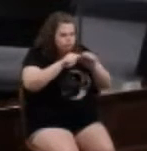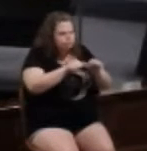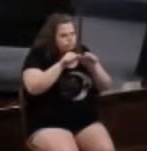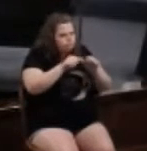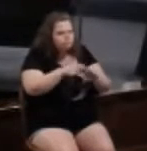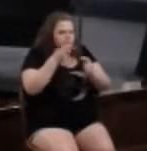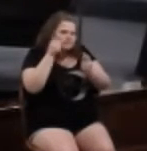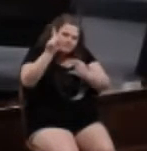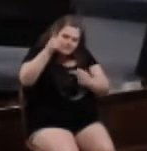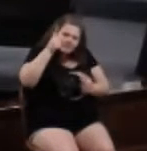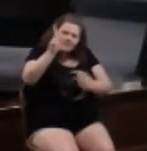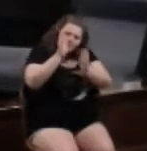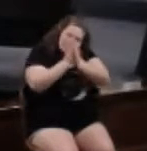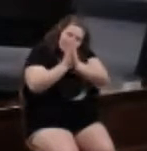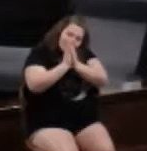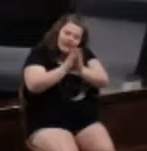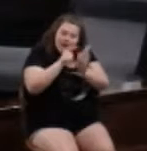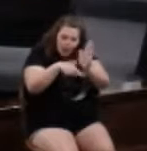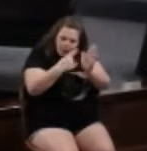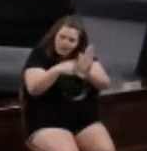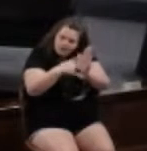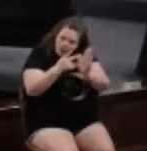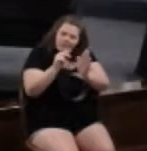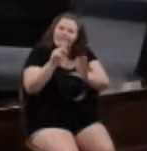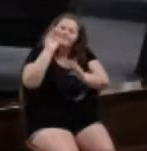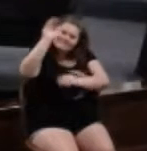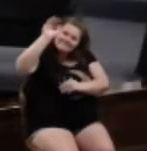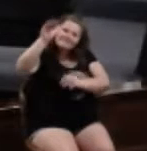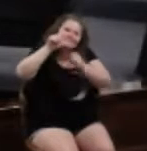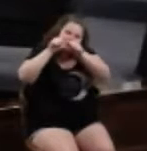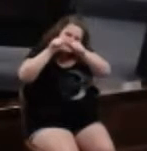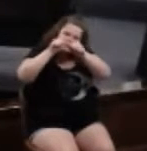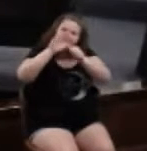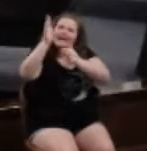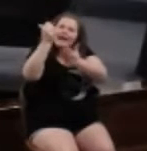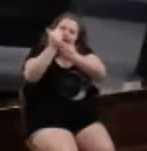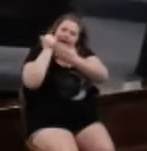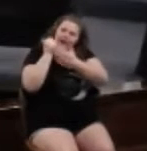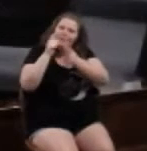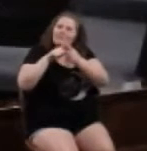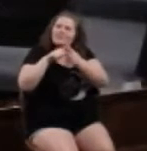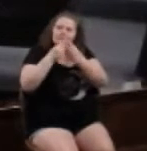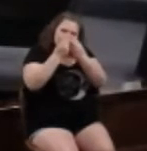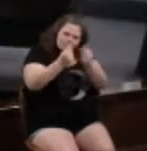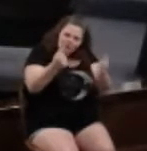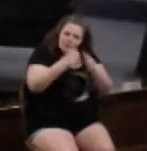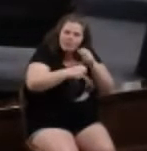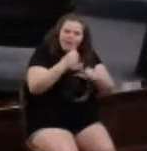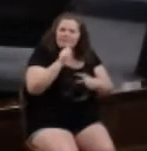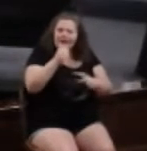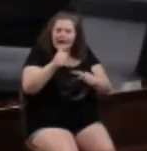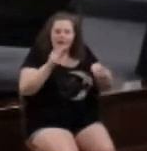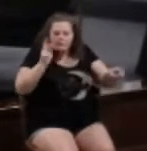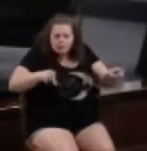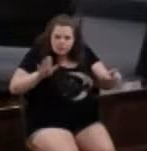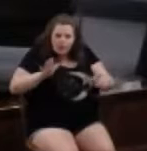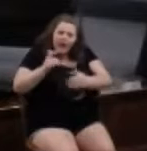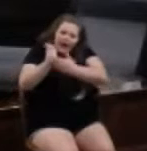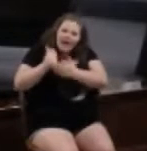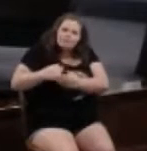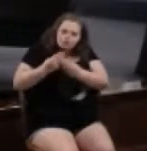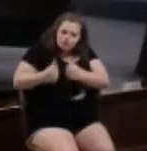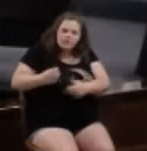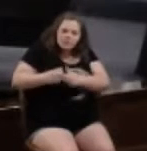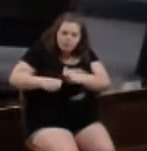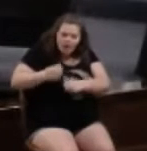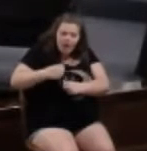continually to the Lord in prayer, helping to find a solution to the problem, not the person. you've humbly asked him